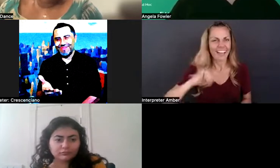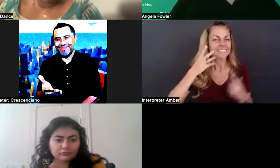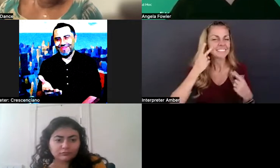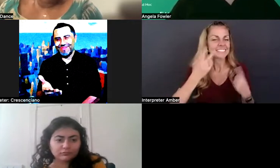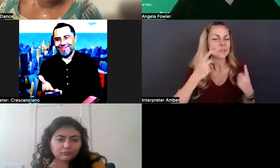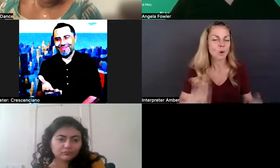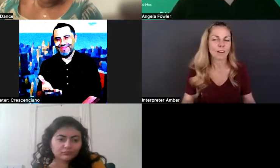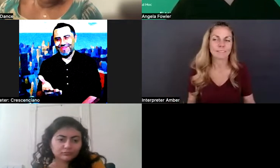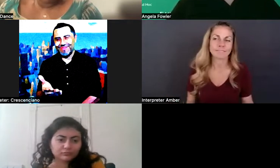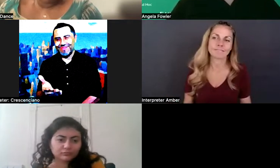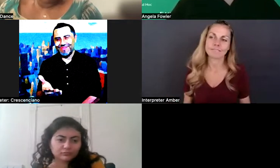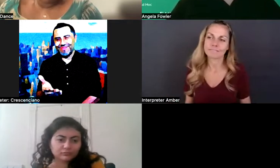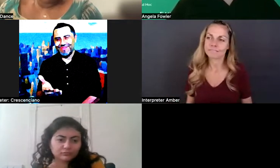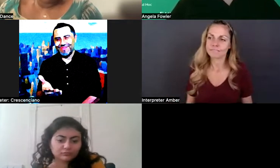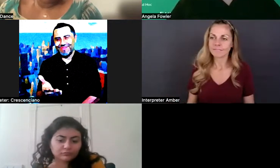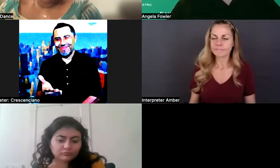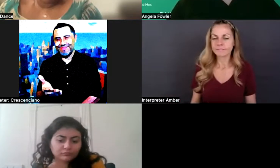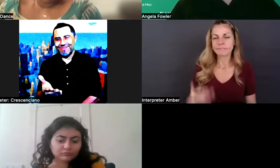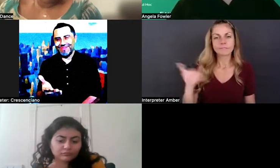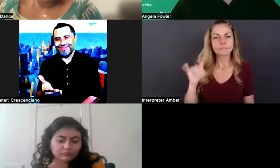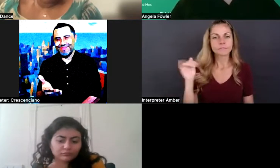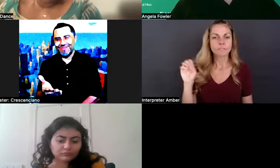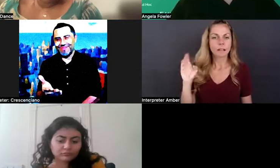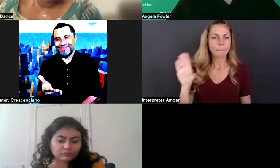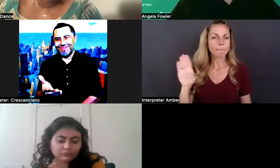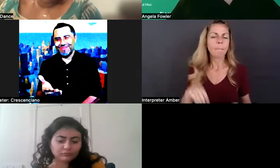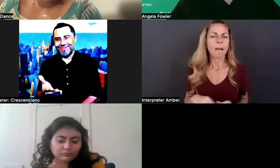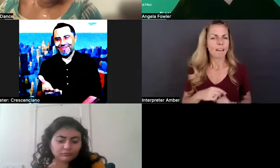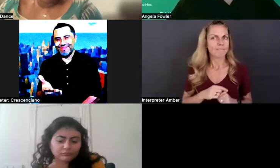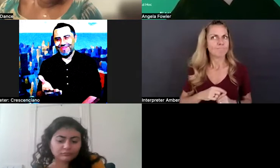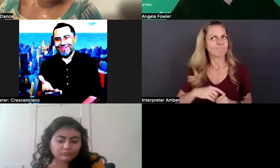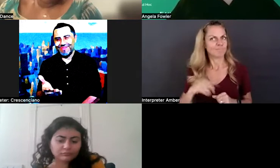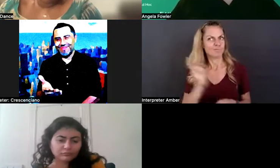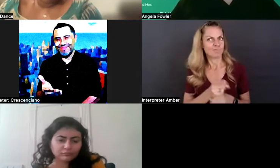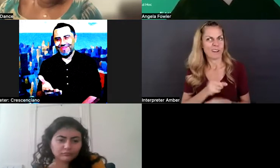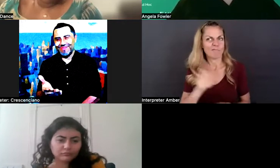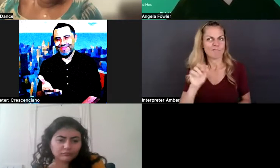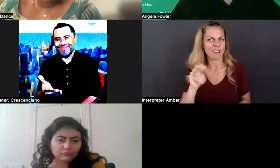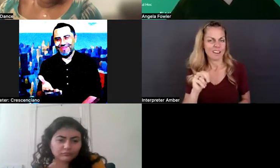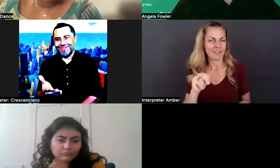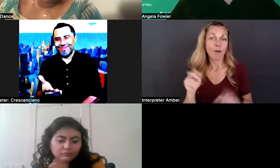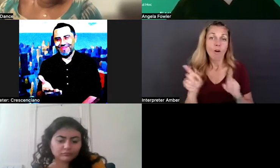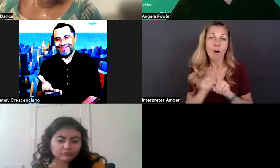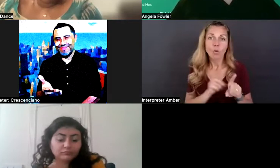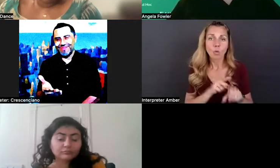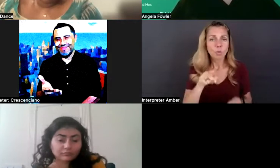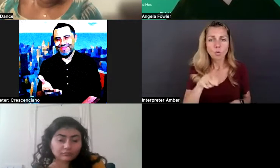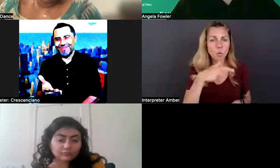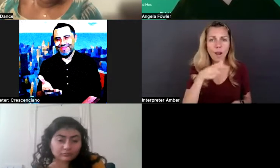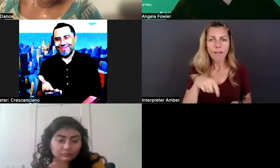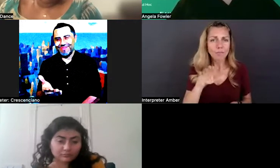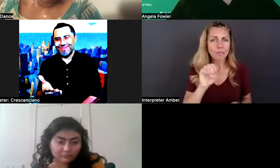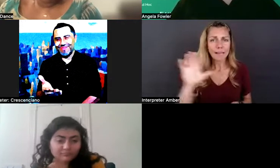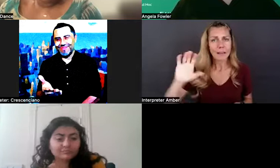And another thing. Yeah, absolutely. Ryan. Um, another thing, you don't need to be a company to have your own brand.